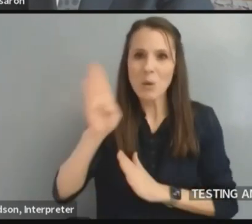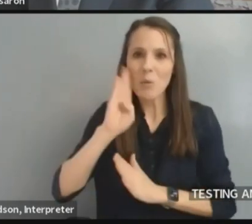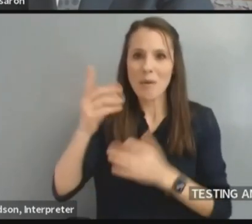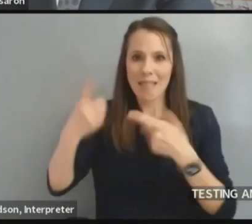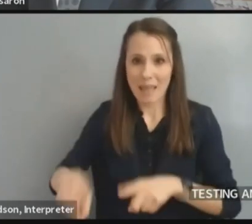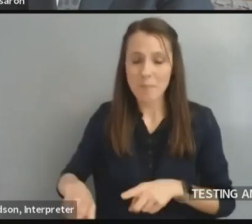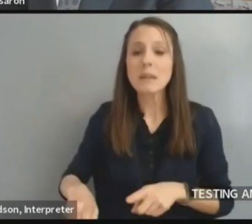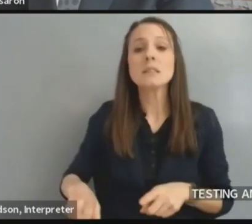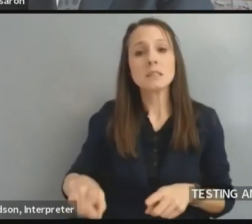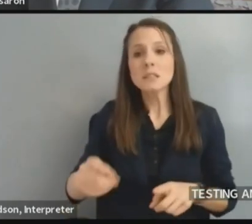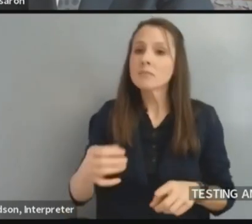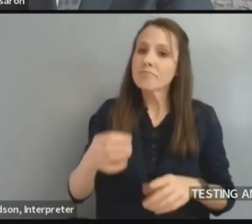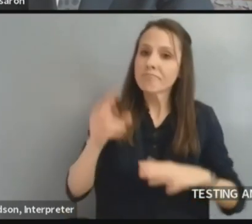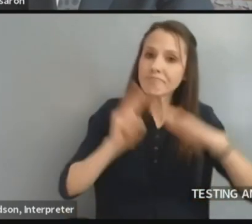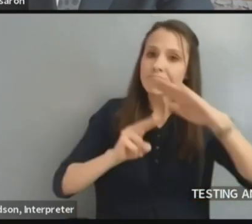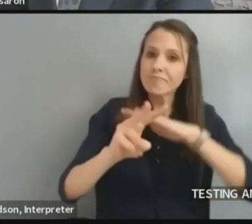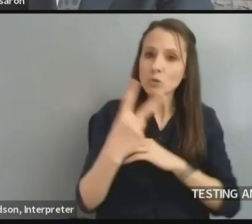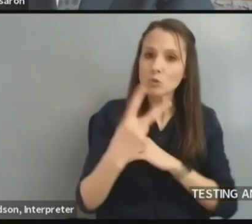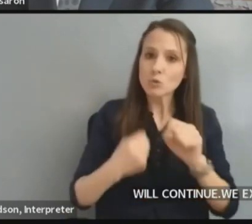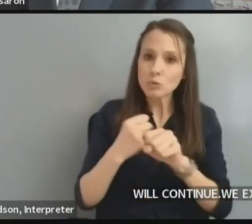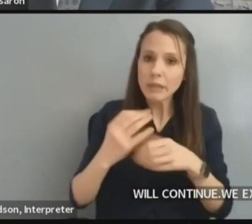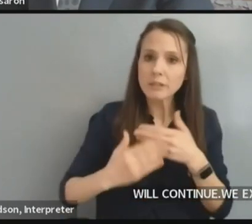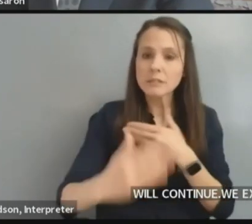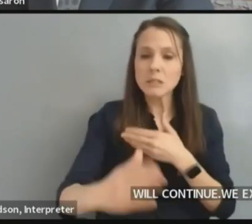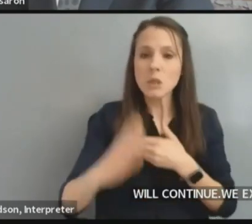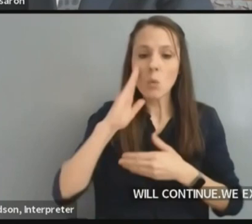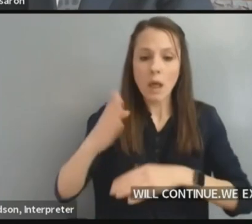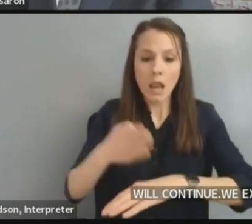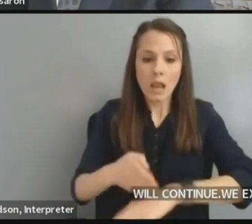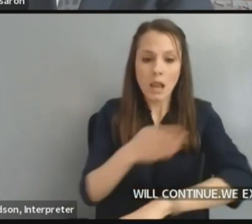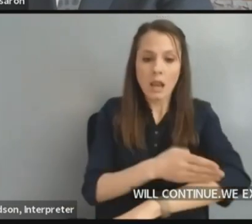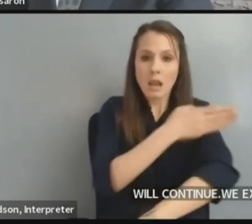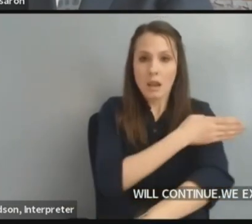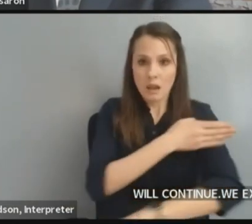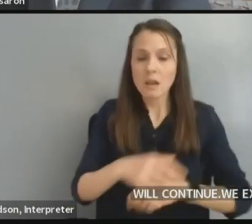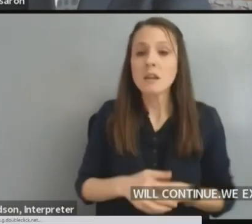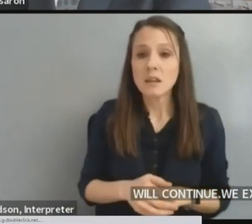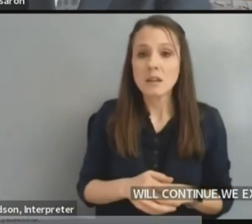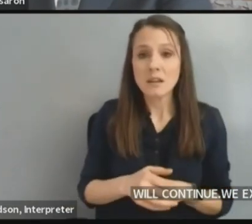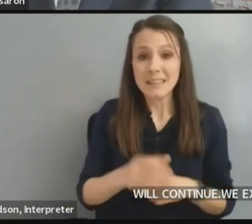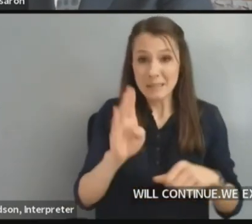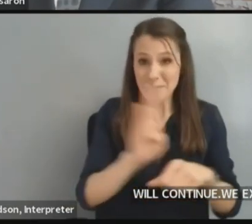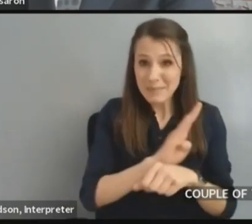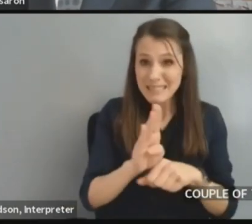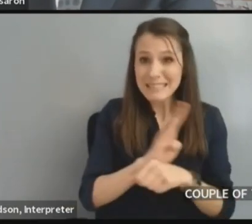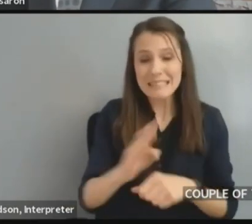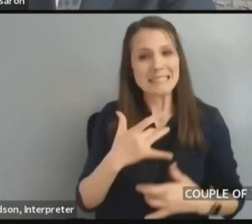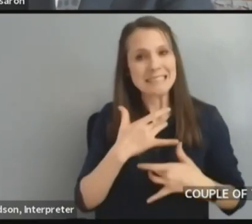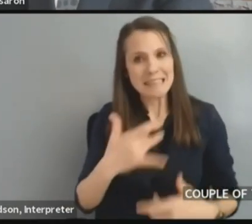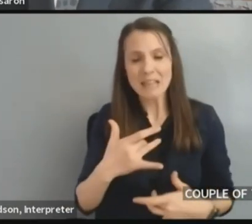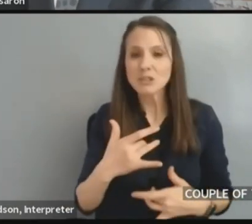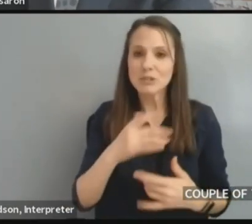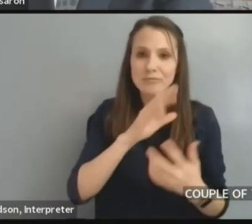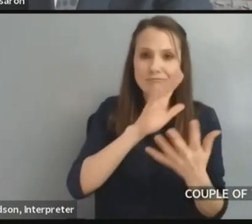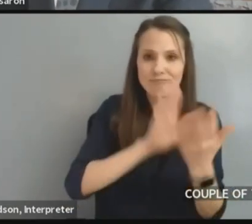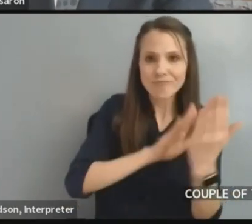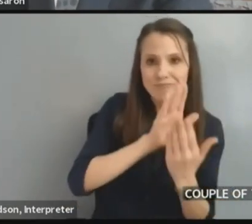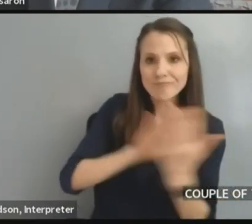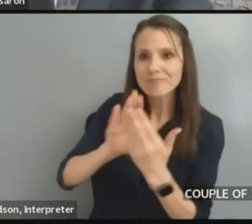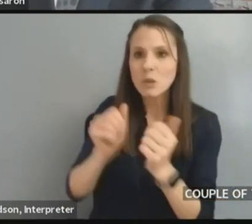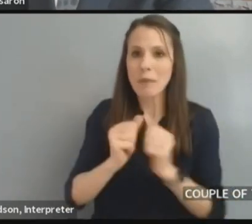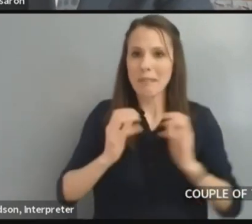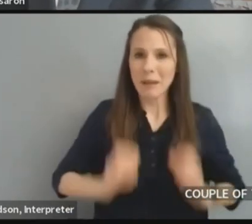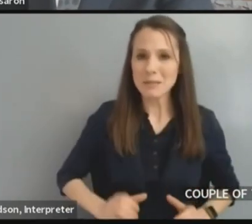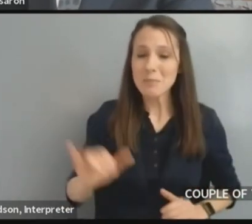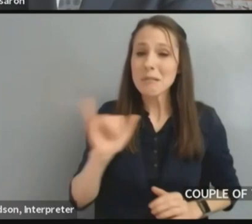years. Businesses and industries that require a lot of face-to-face interaction with customers, such as restaurants and bars,